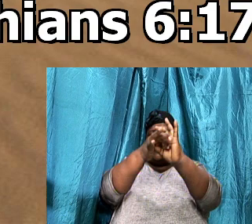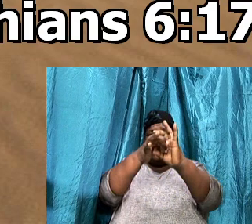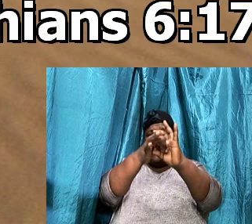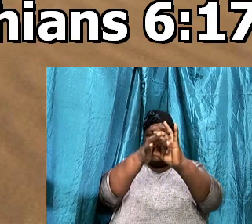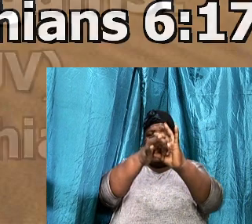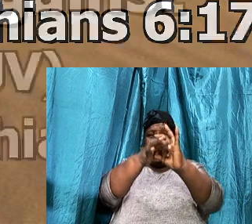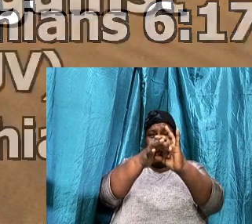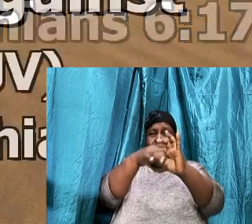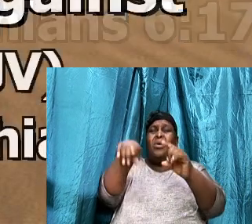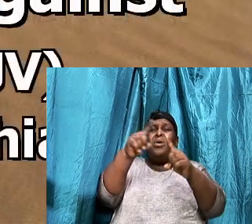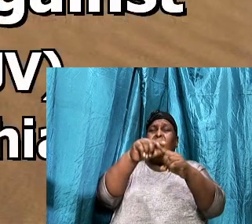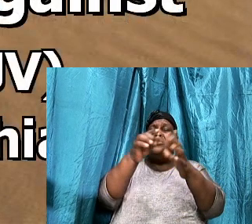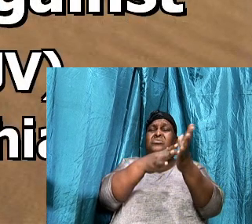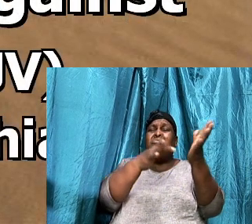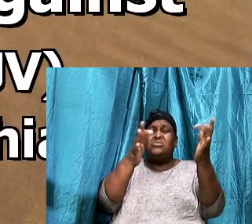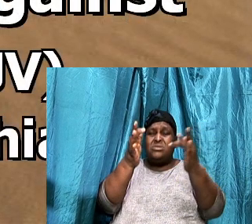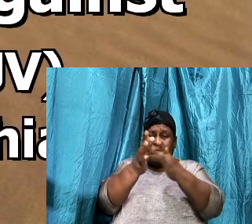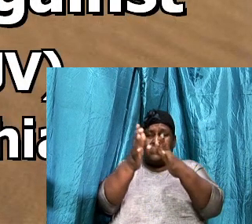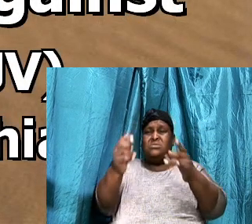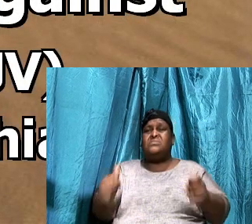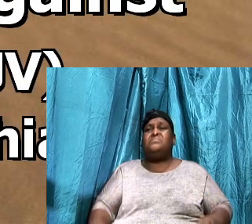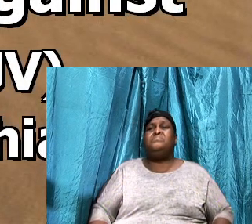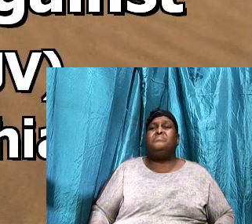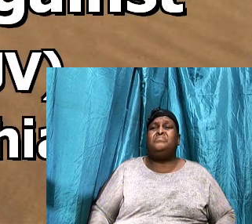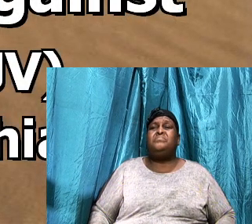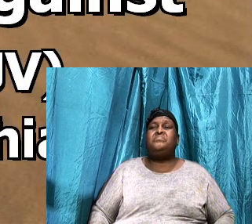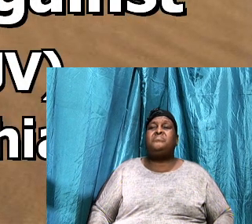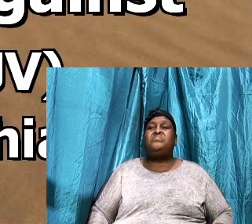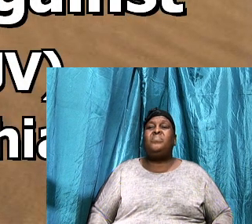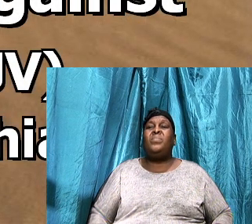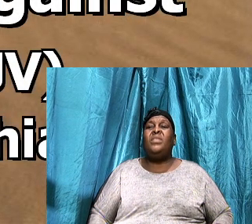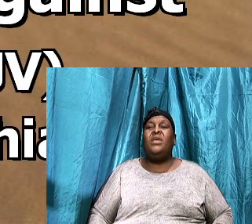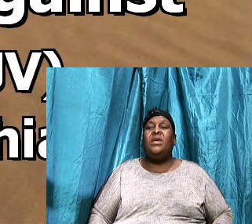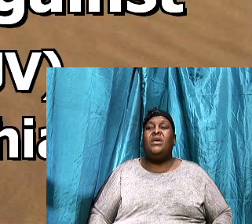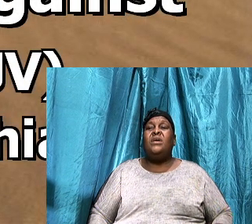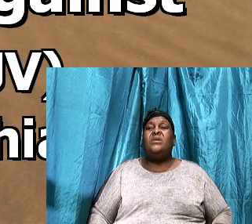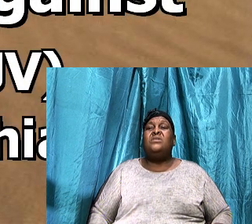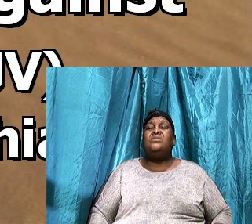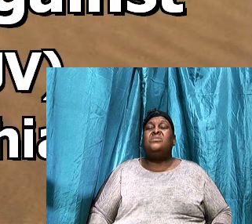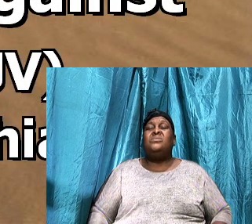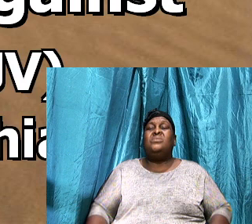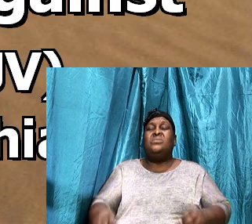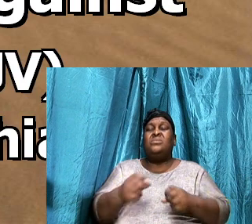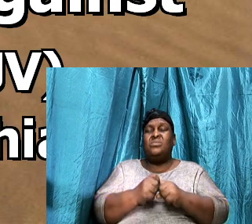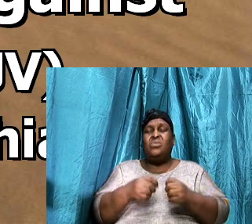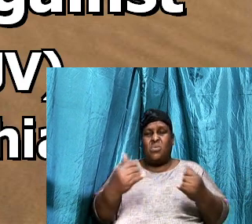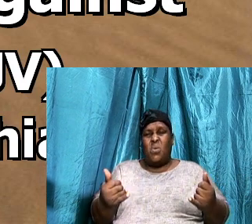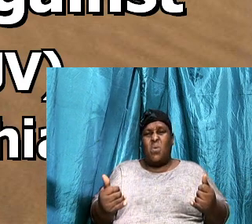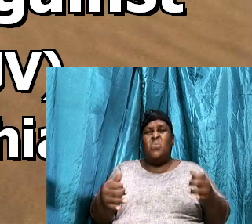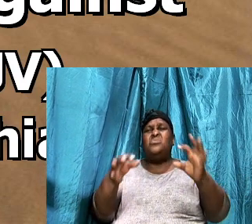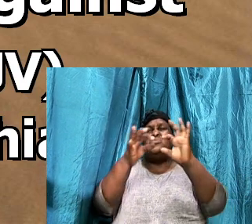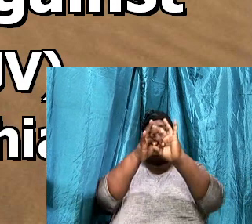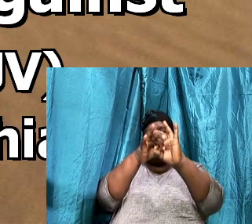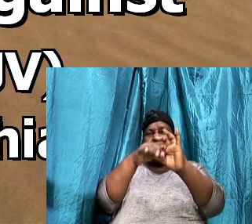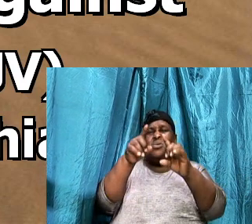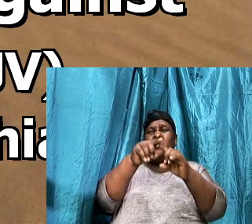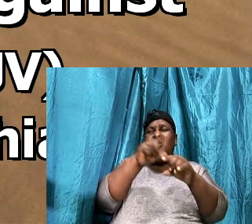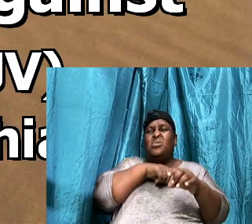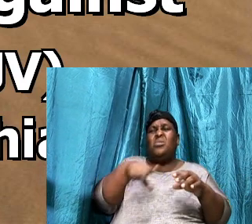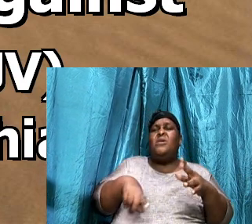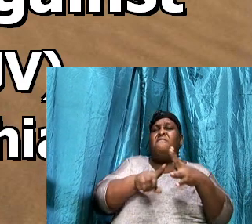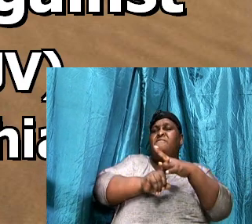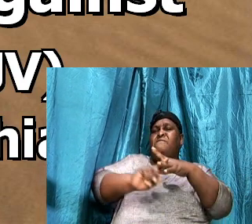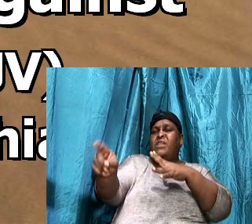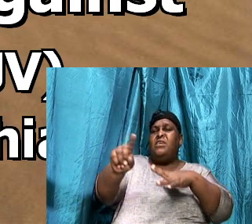Let us look at the next verse, So now that we are joined unto the Lord, The apostle is now saying, Flee